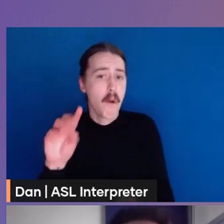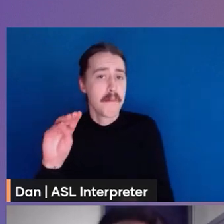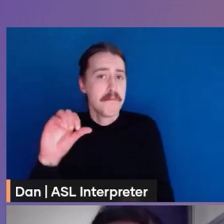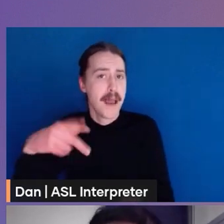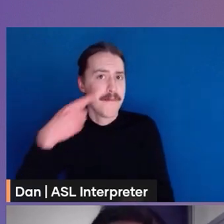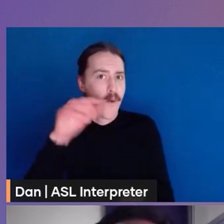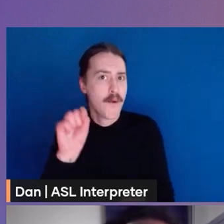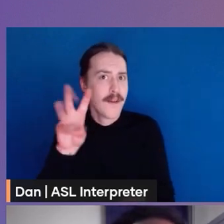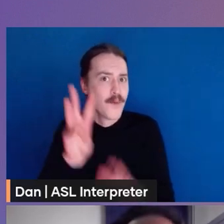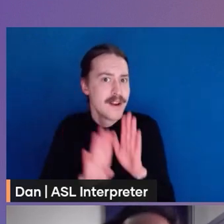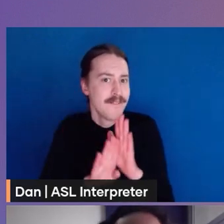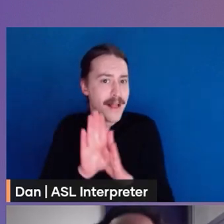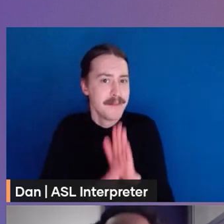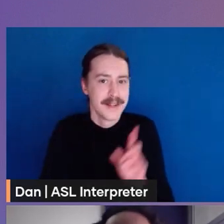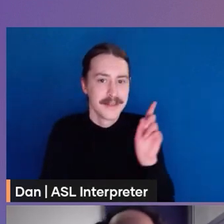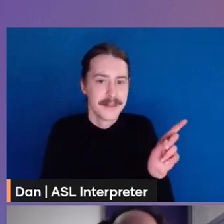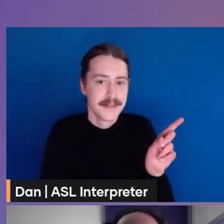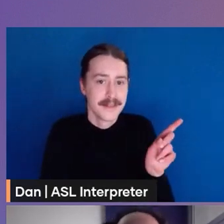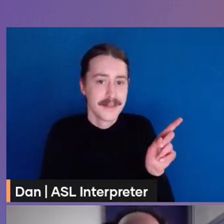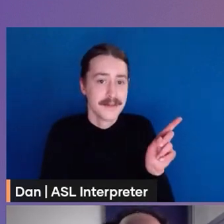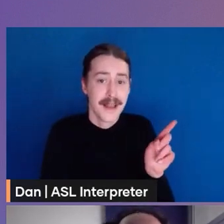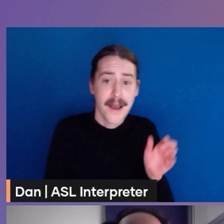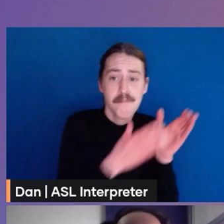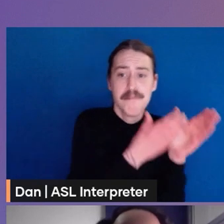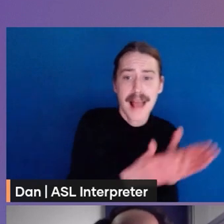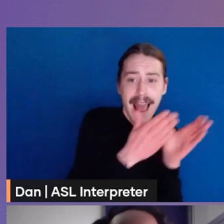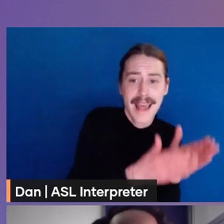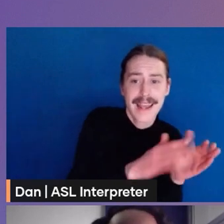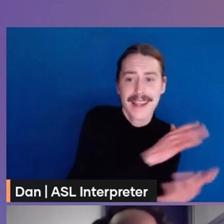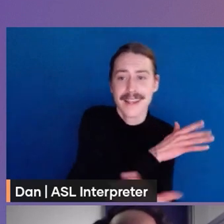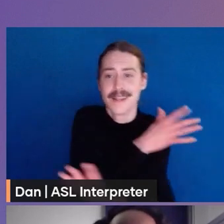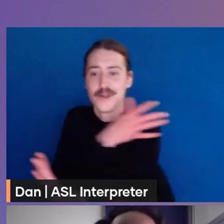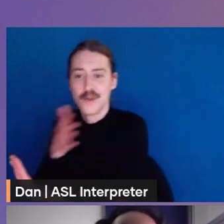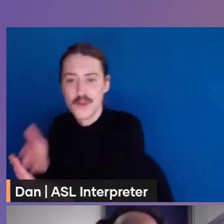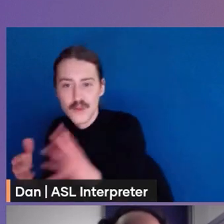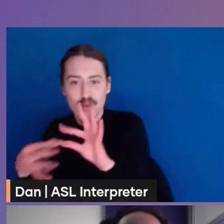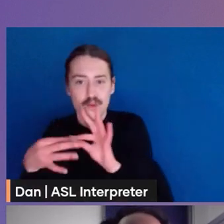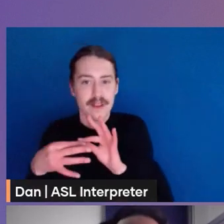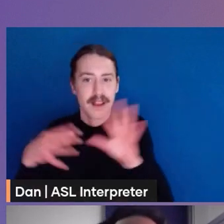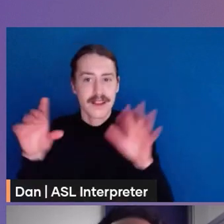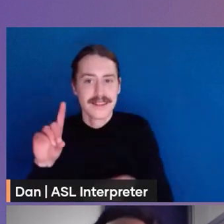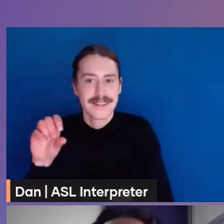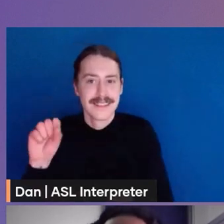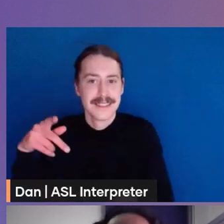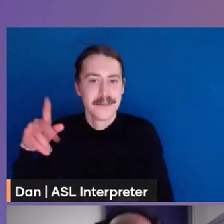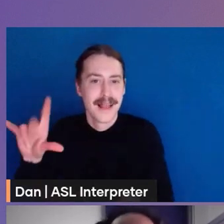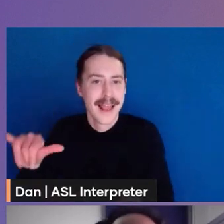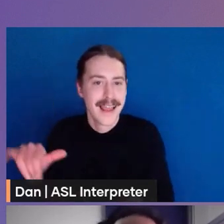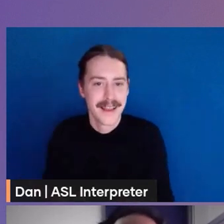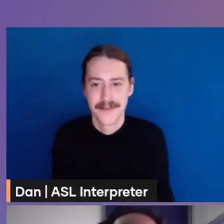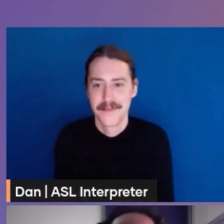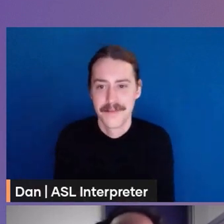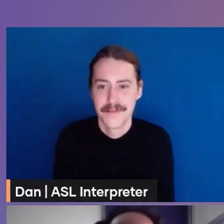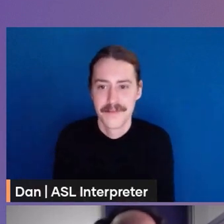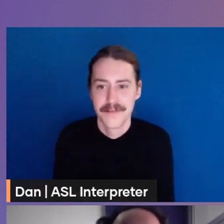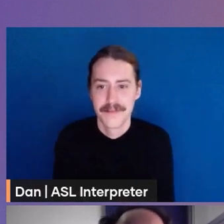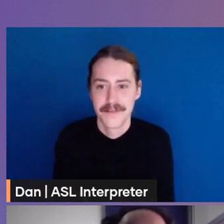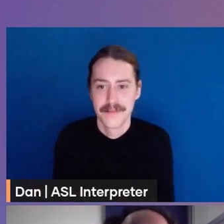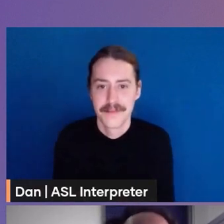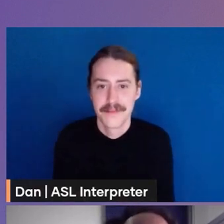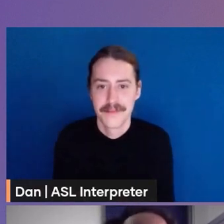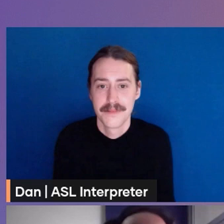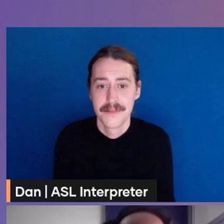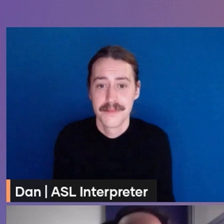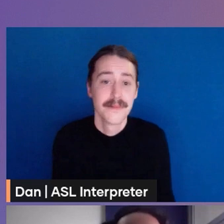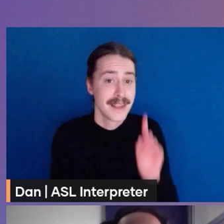to the first step to the last time to marketing is critical and here's you and here and here is where we take